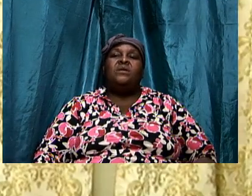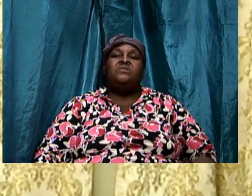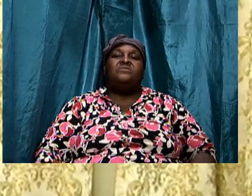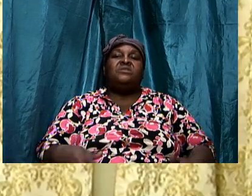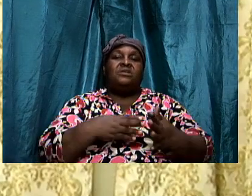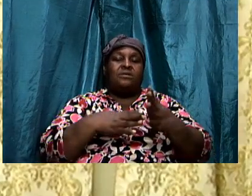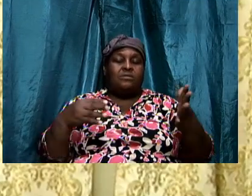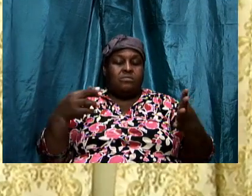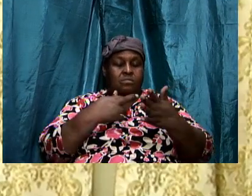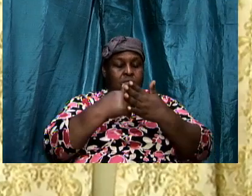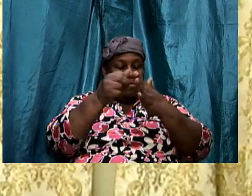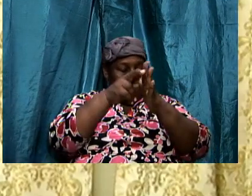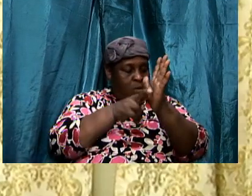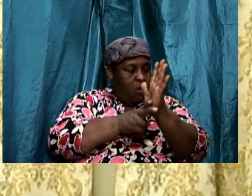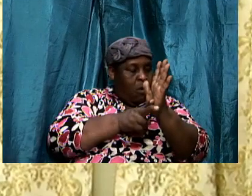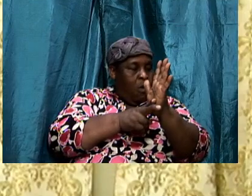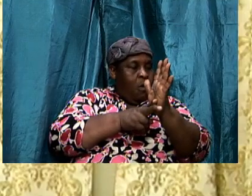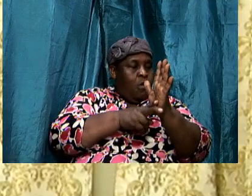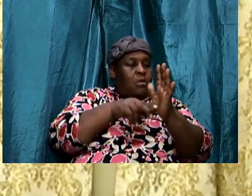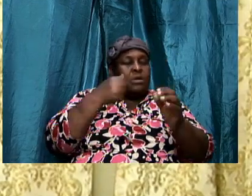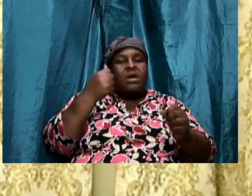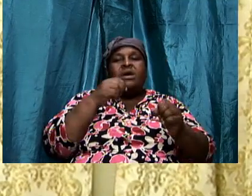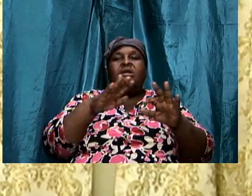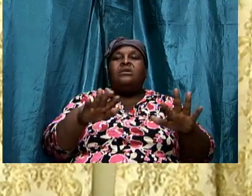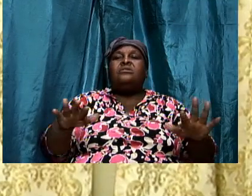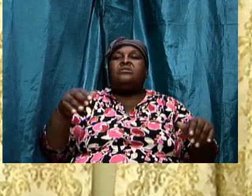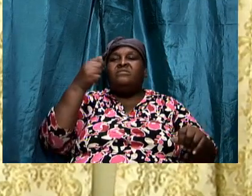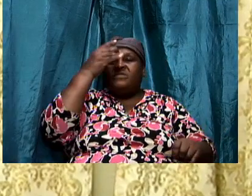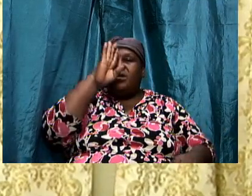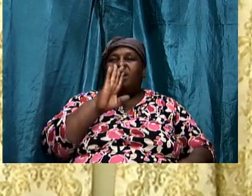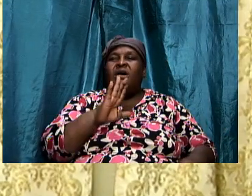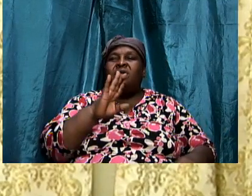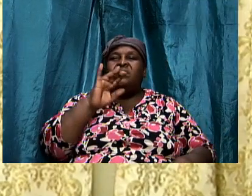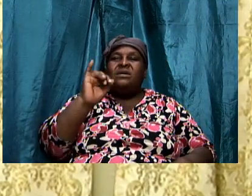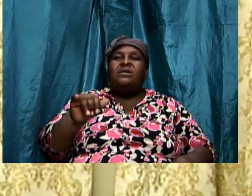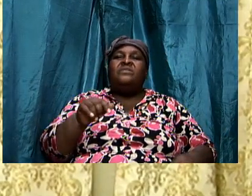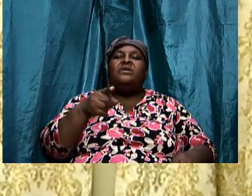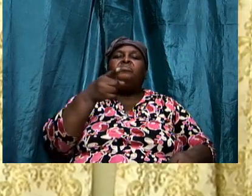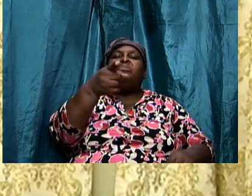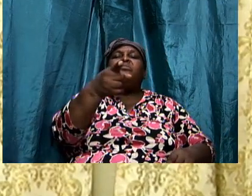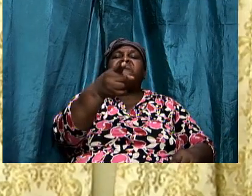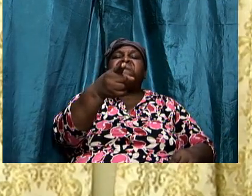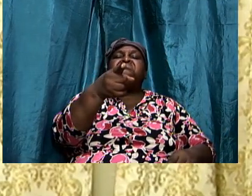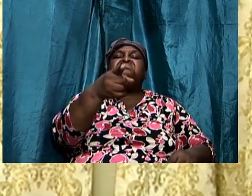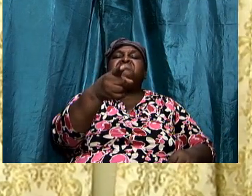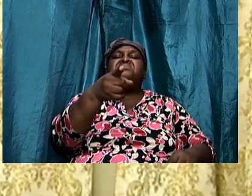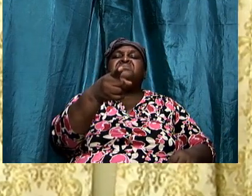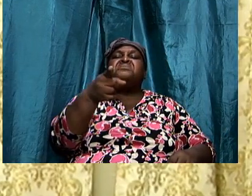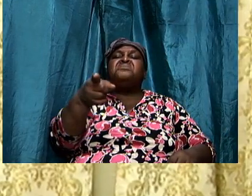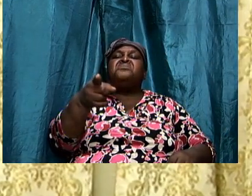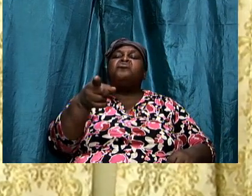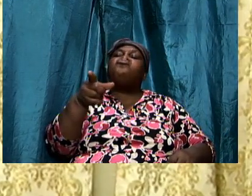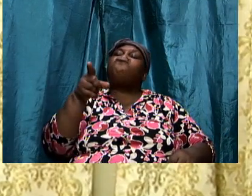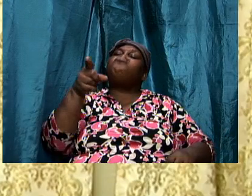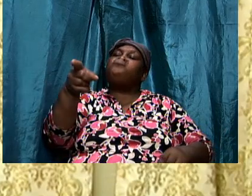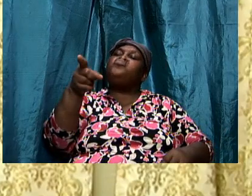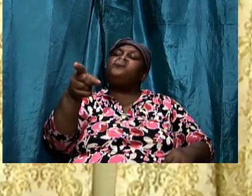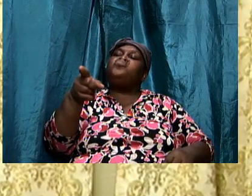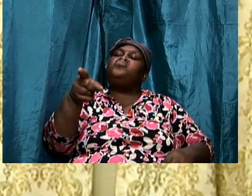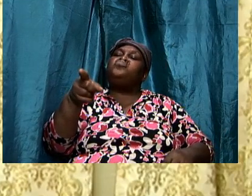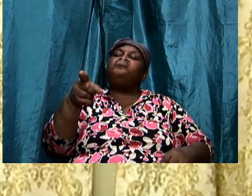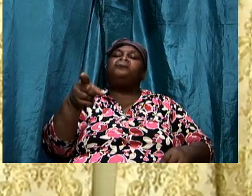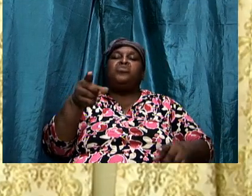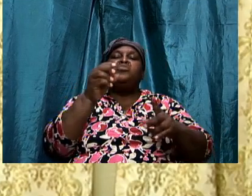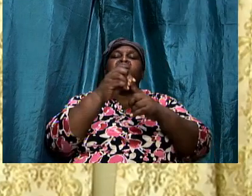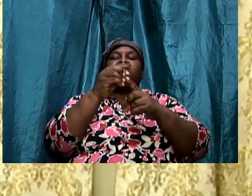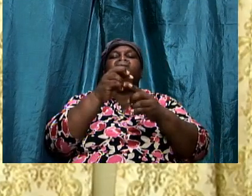righteousness and any child of god that points a finger at another child of god and say you're too righteous you're